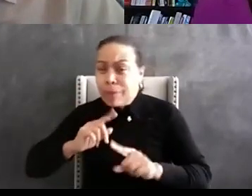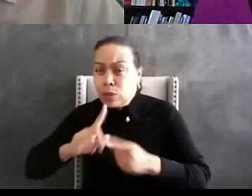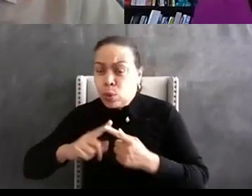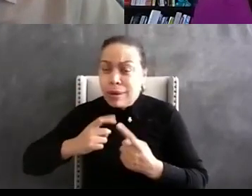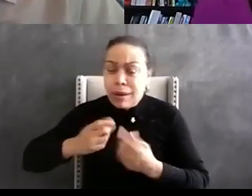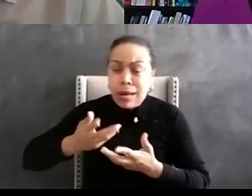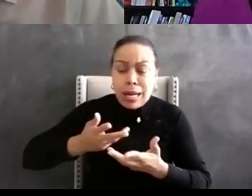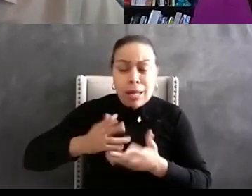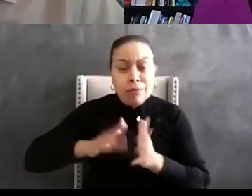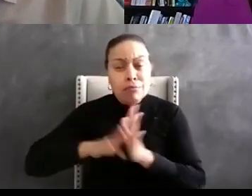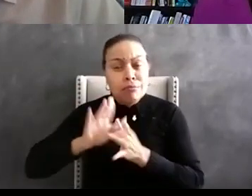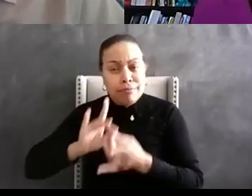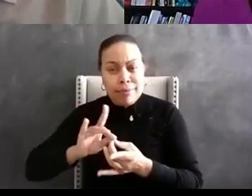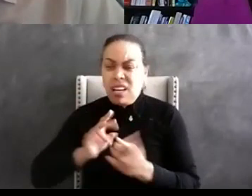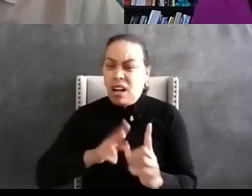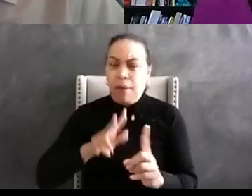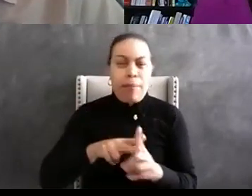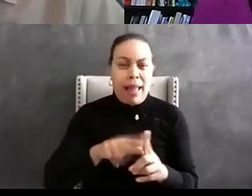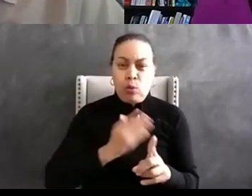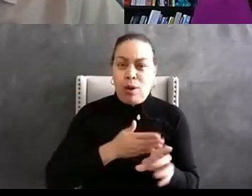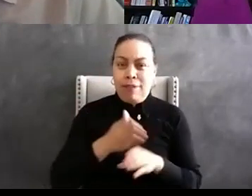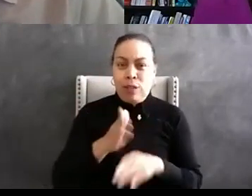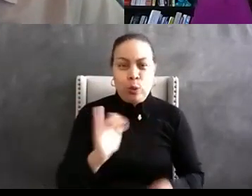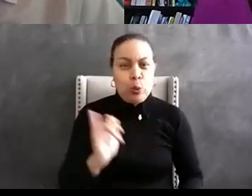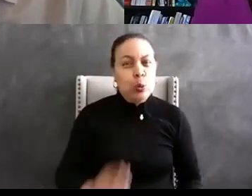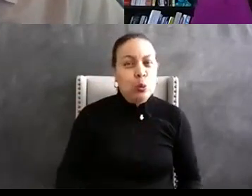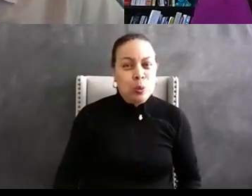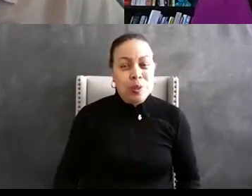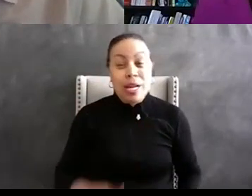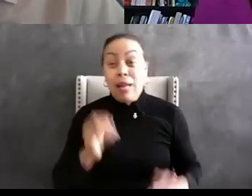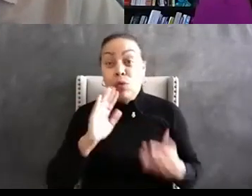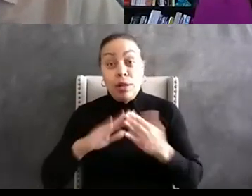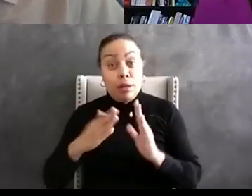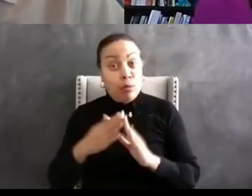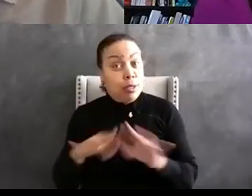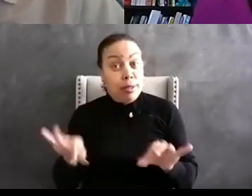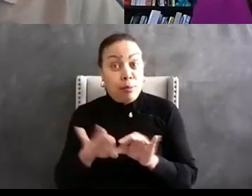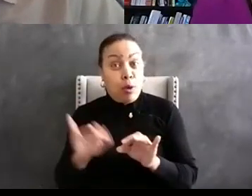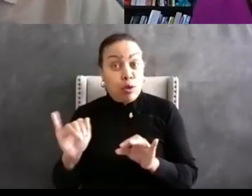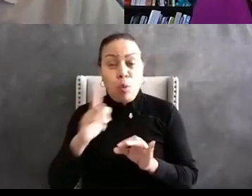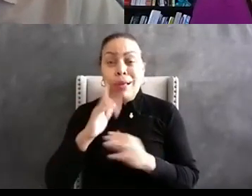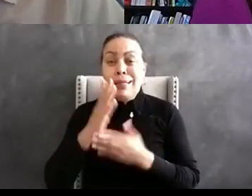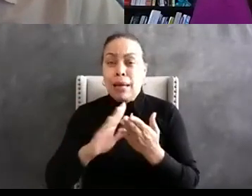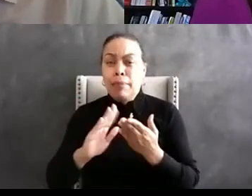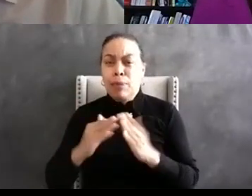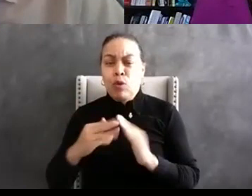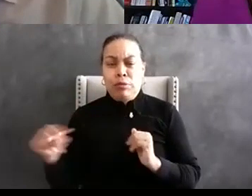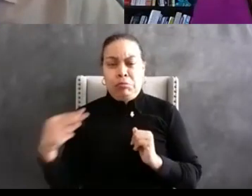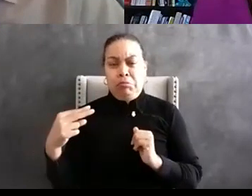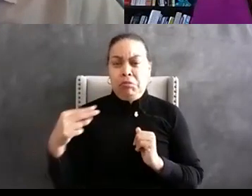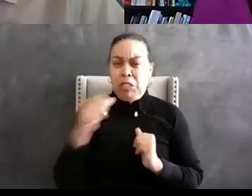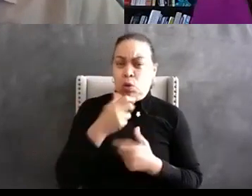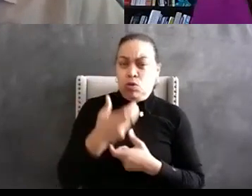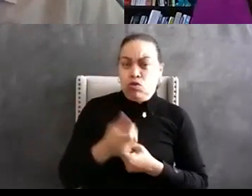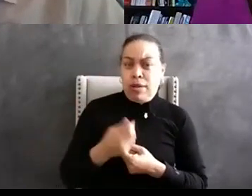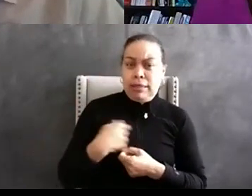law enforcement they can also fit with community um because you know community has us versus them as well and they don't trust the police